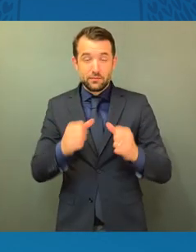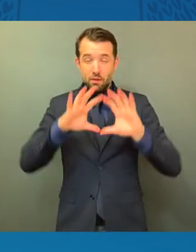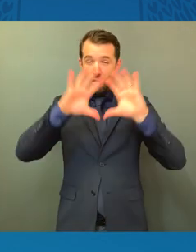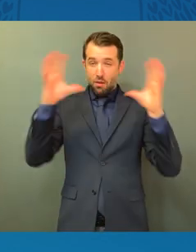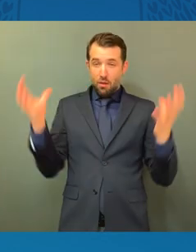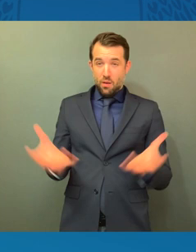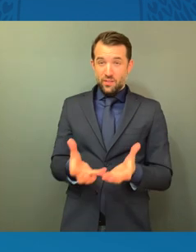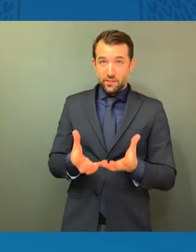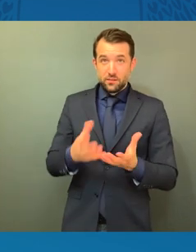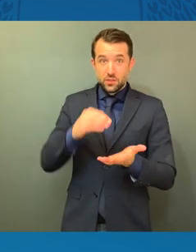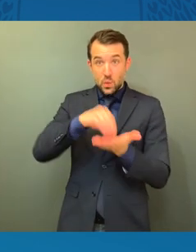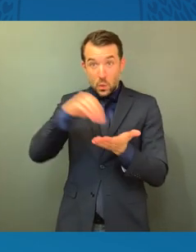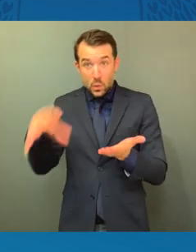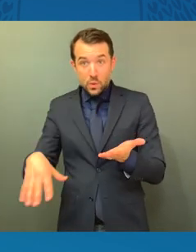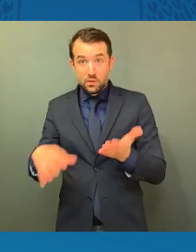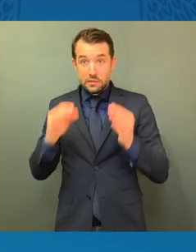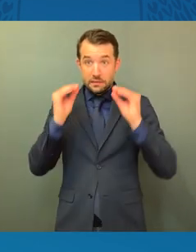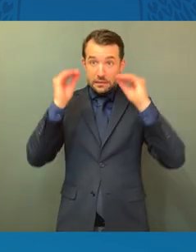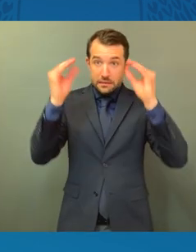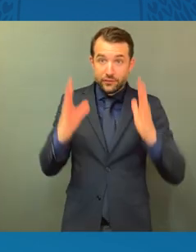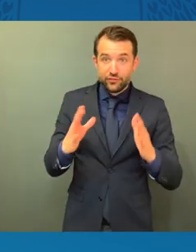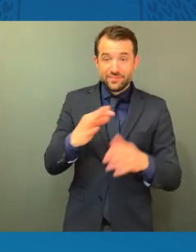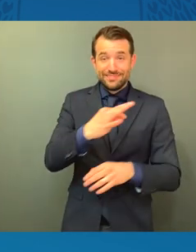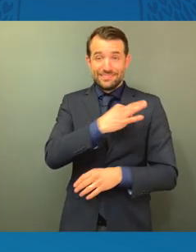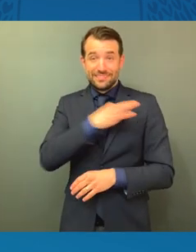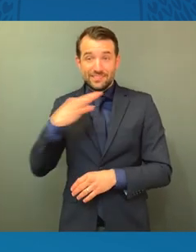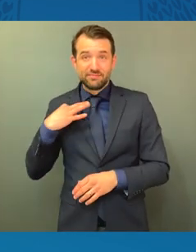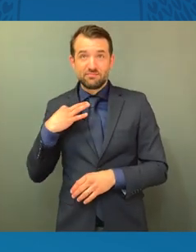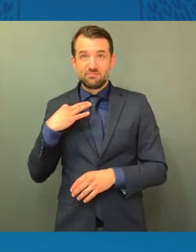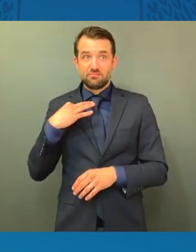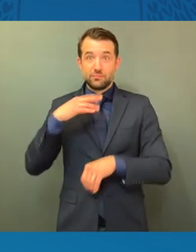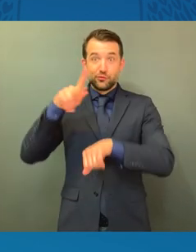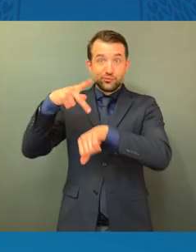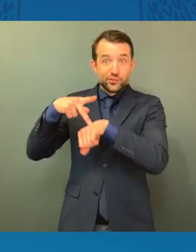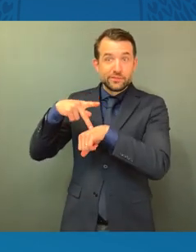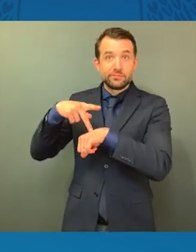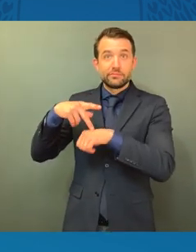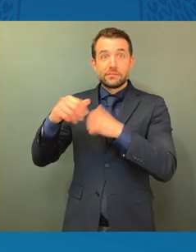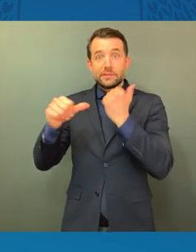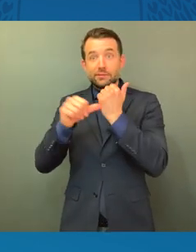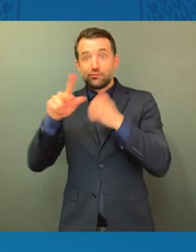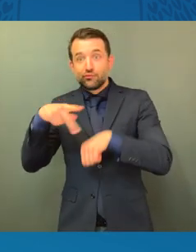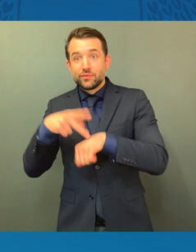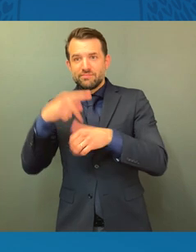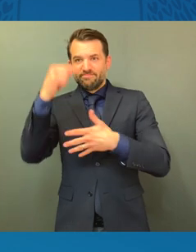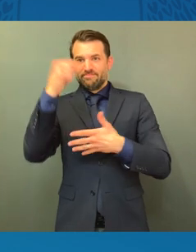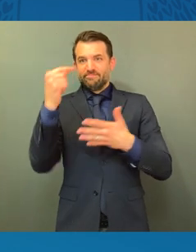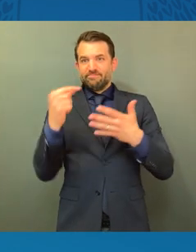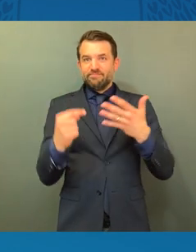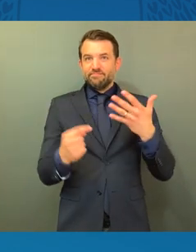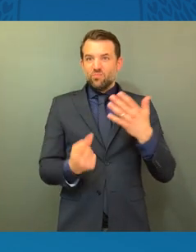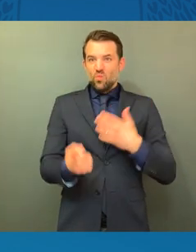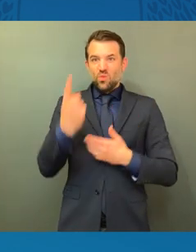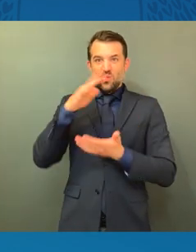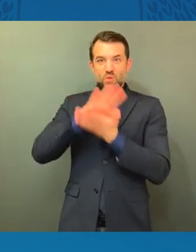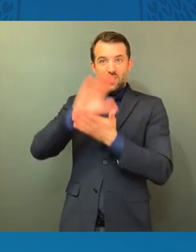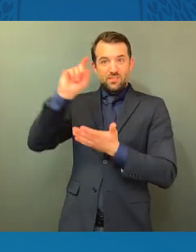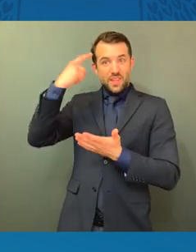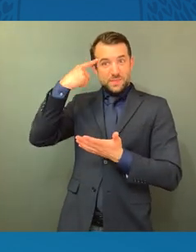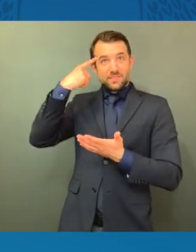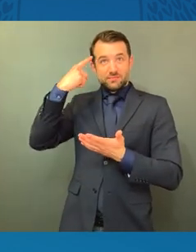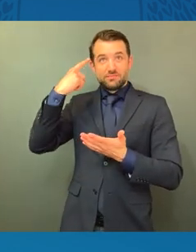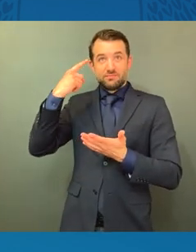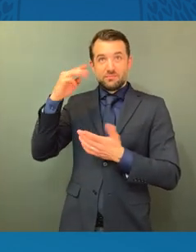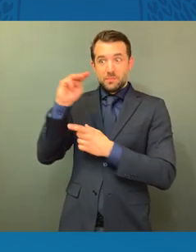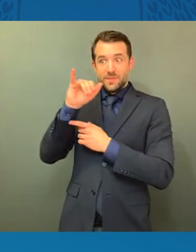of staff, and administrators. One school, for example, in St. Paul, Minnesota, that I've been told about